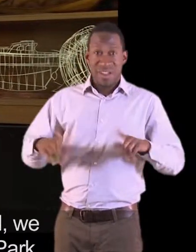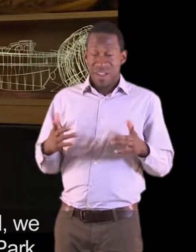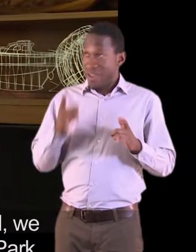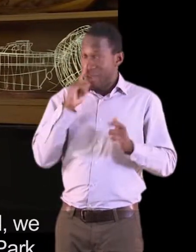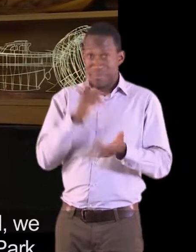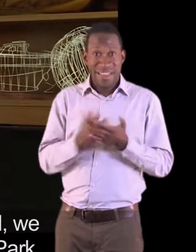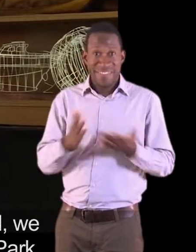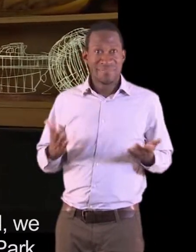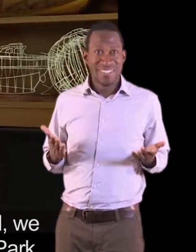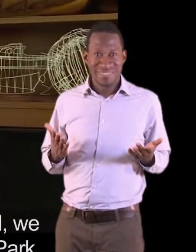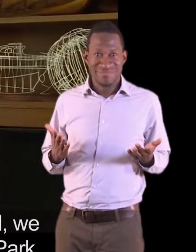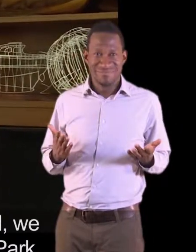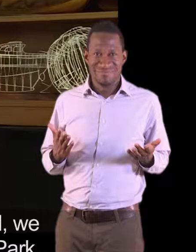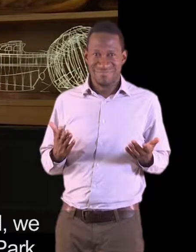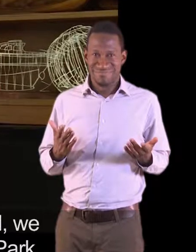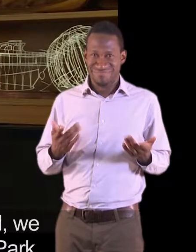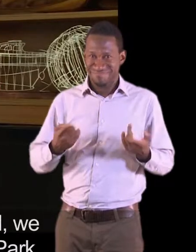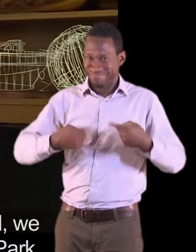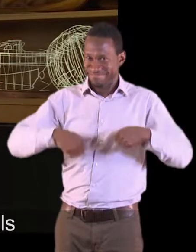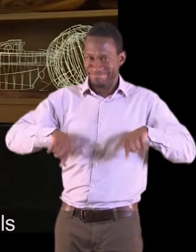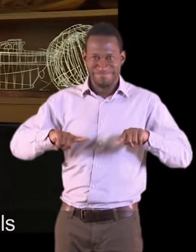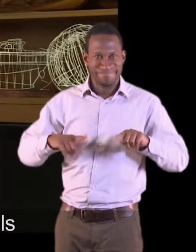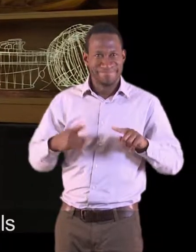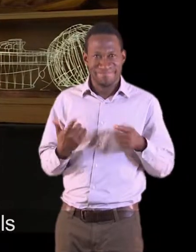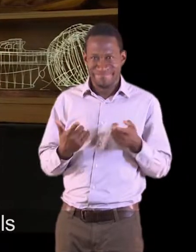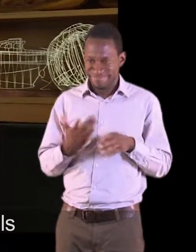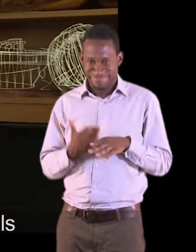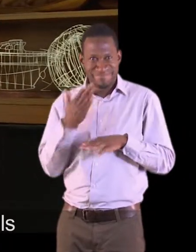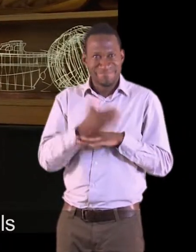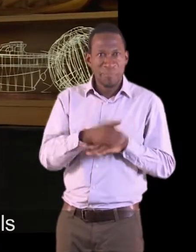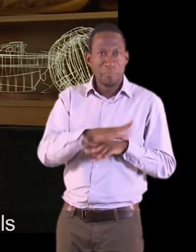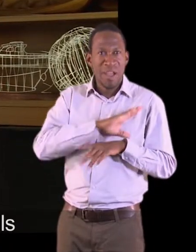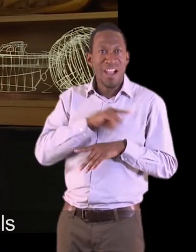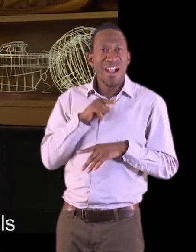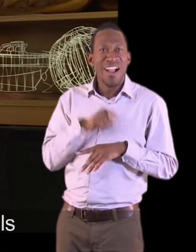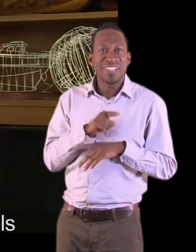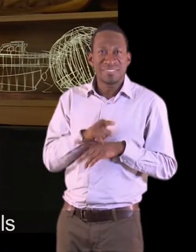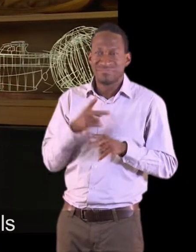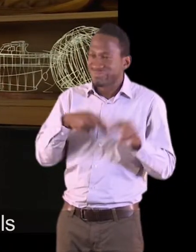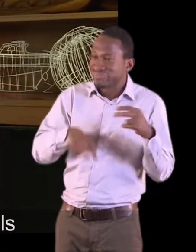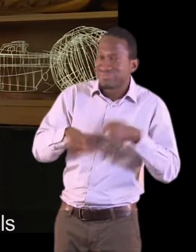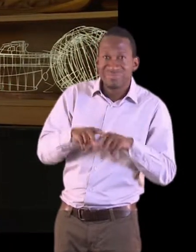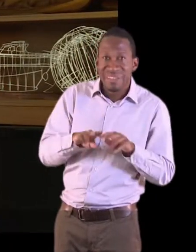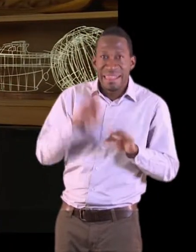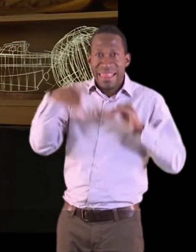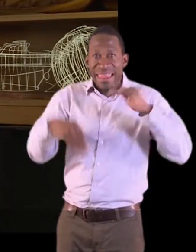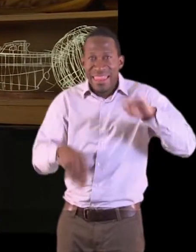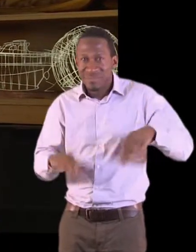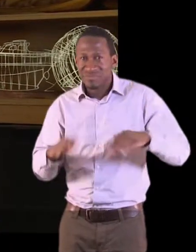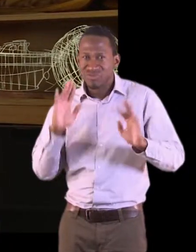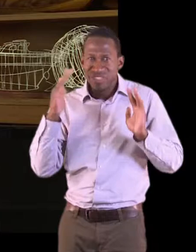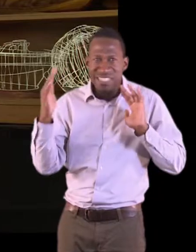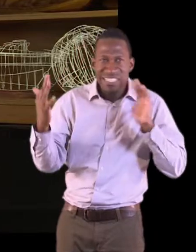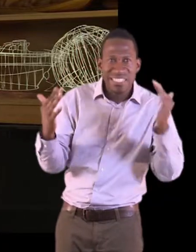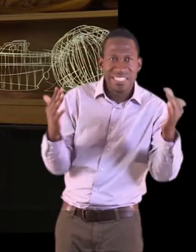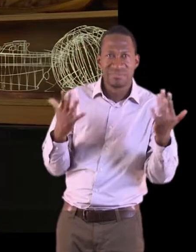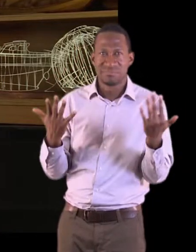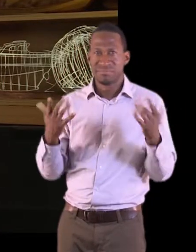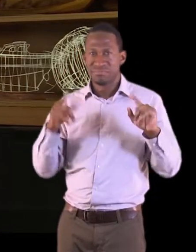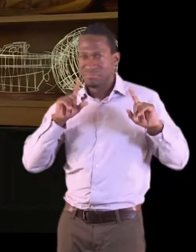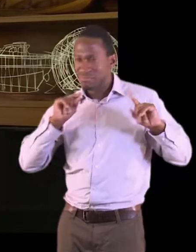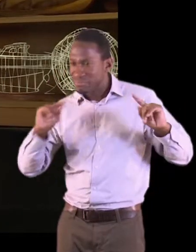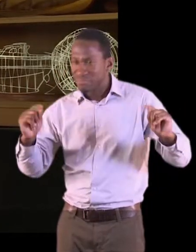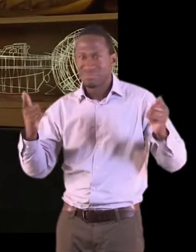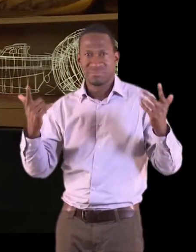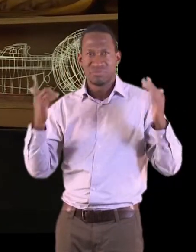of us who could, we got taken out of Knoll Park, roaming over the hills and over the trees and all birch, all beech trees